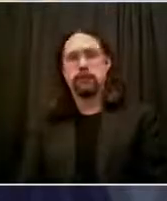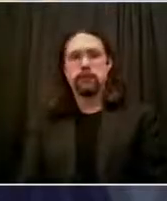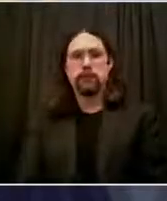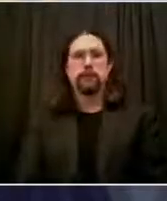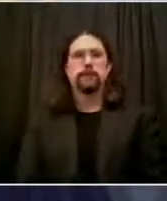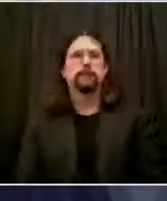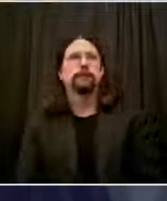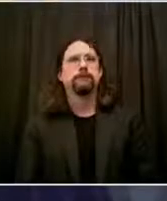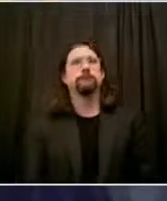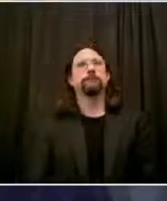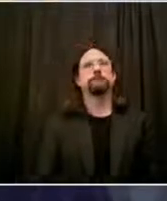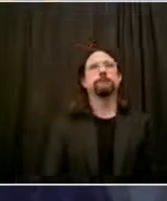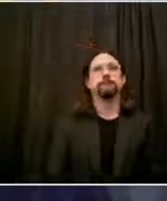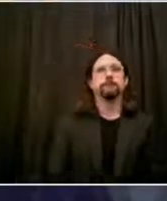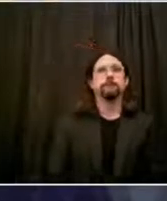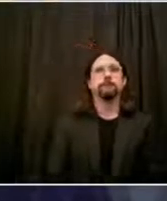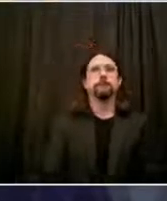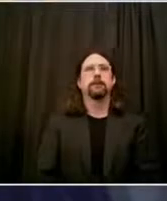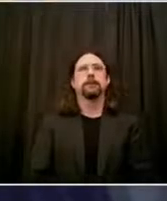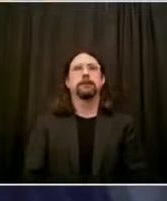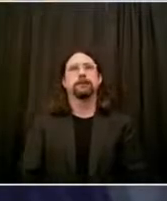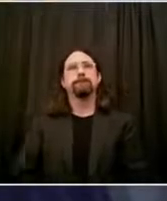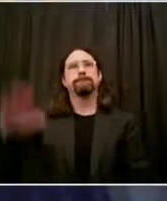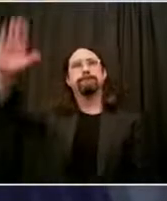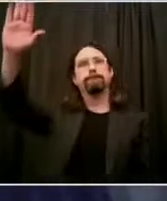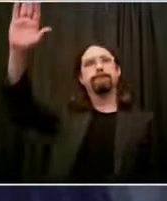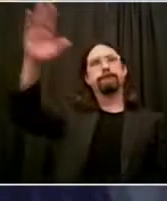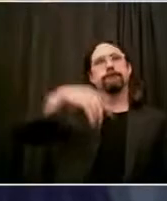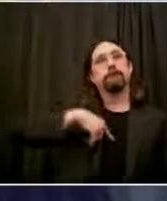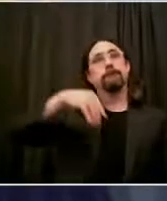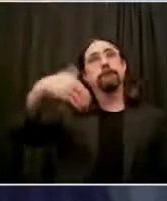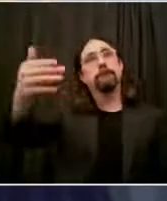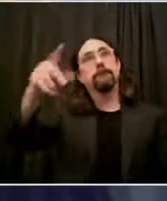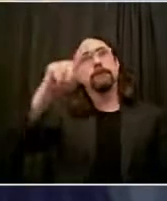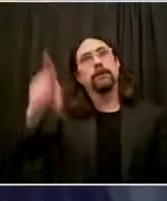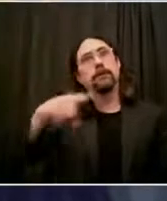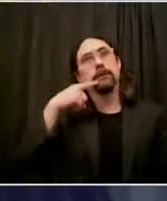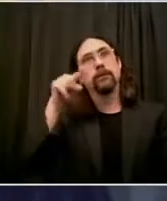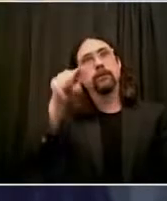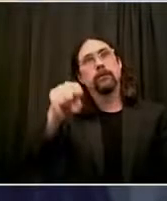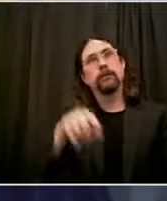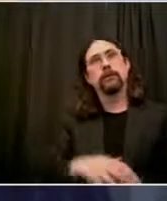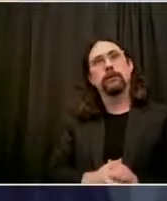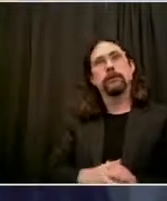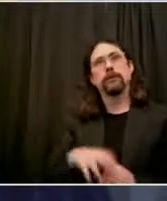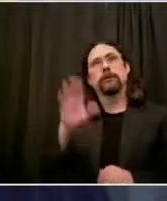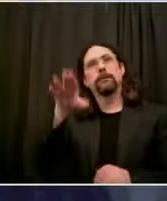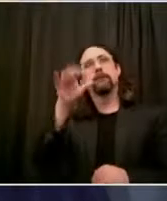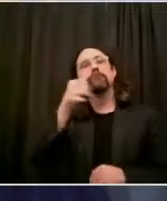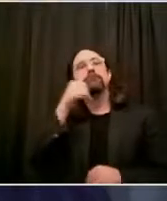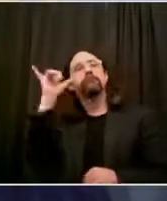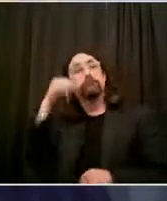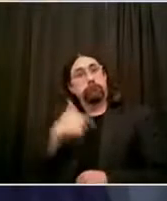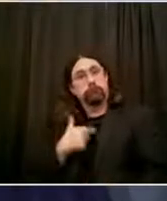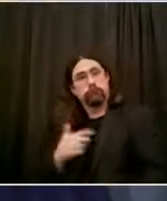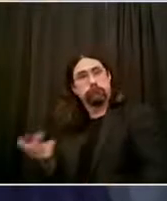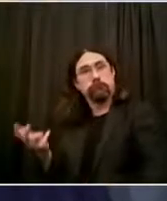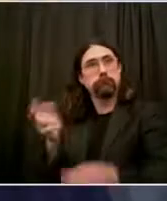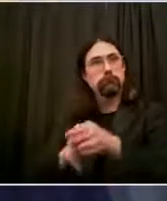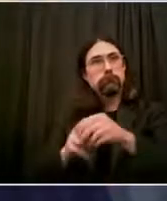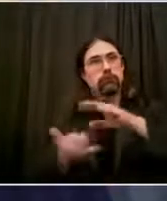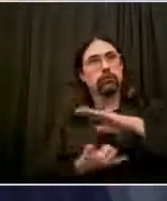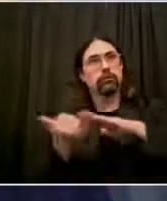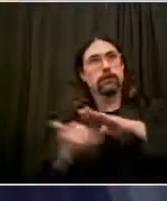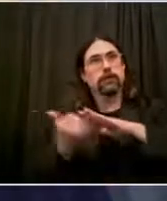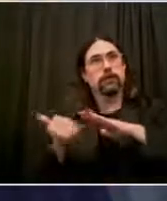I traveled through the subways yesterday and I made sure I passed through major stations like Times Square and Grand Central. Admittedly, there